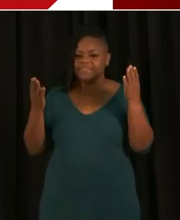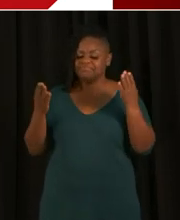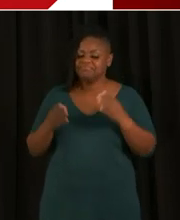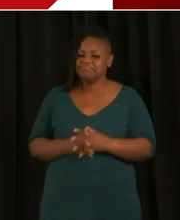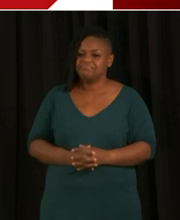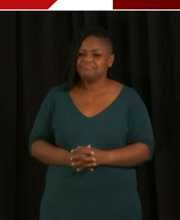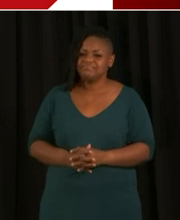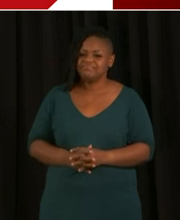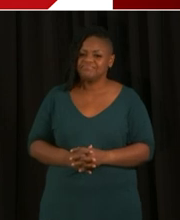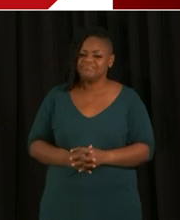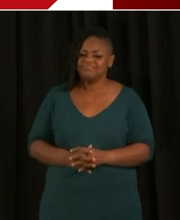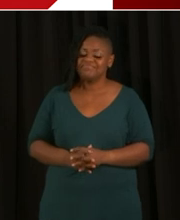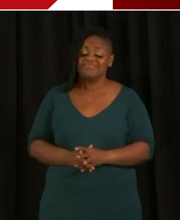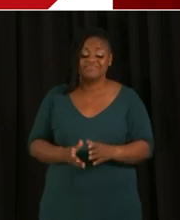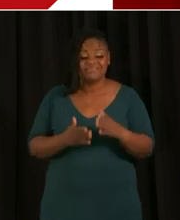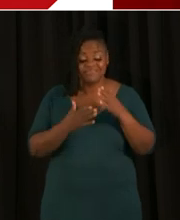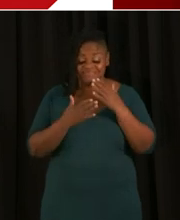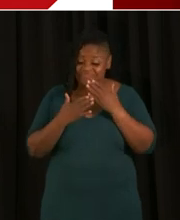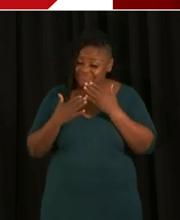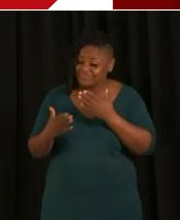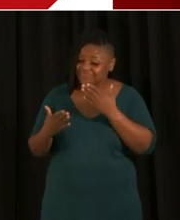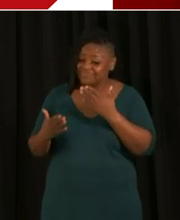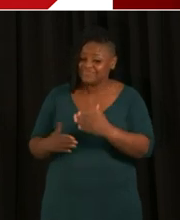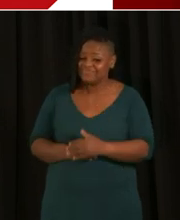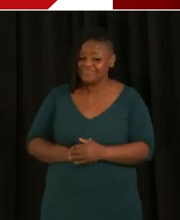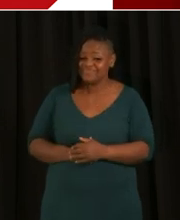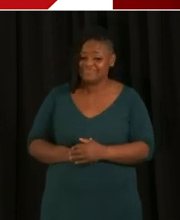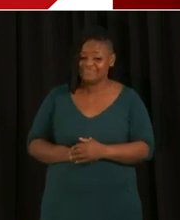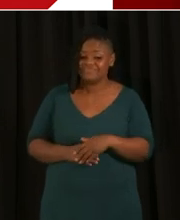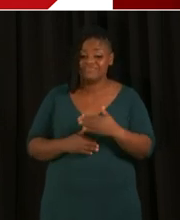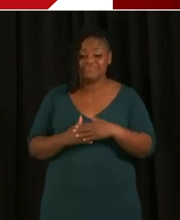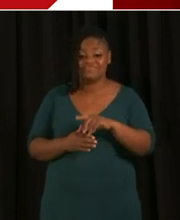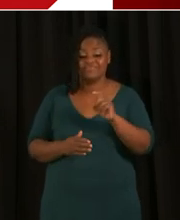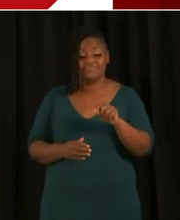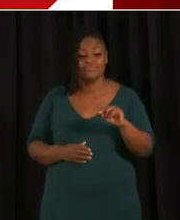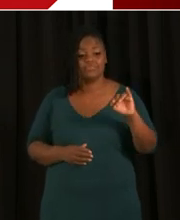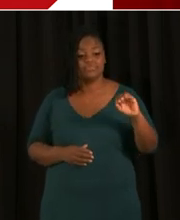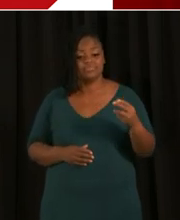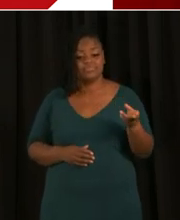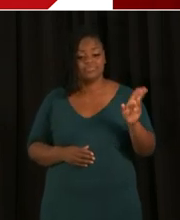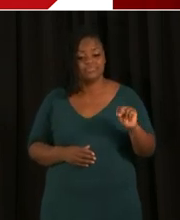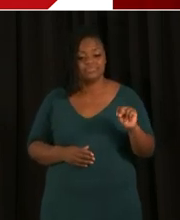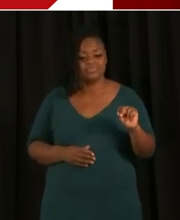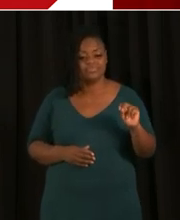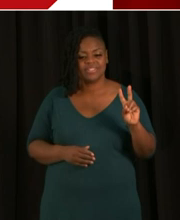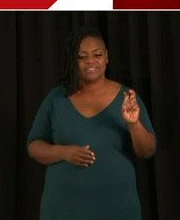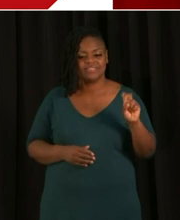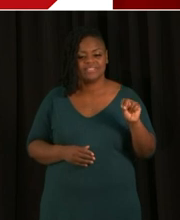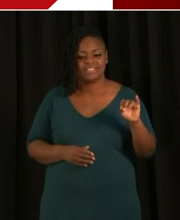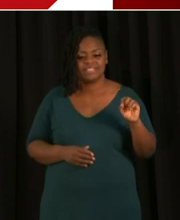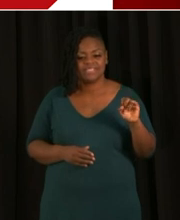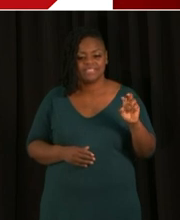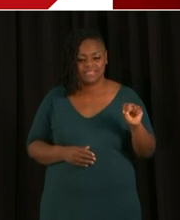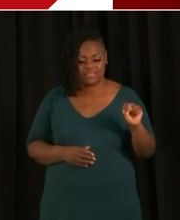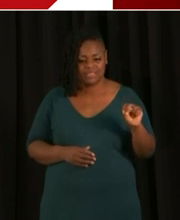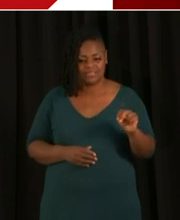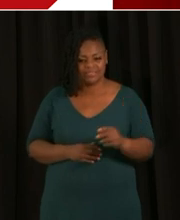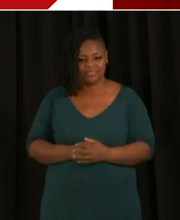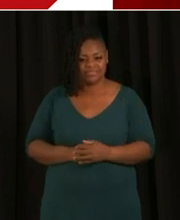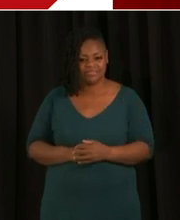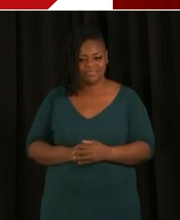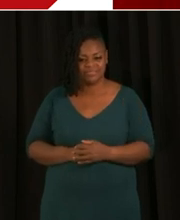Thank you, Chancellor. We're going to go next to John Benison. John, your line is unmuted.